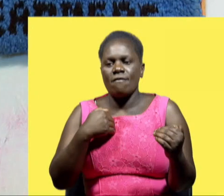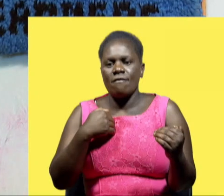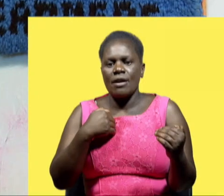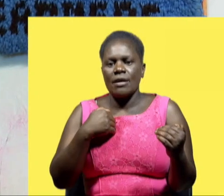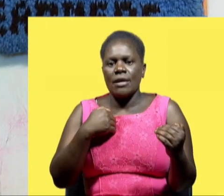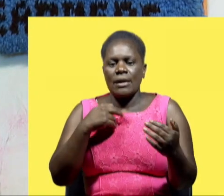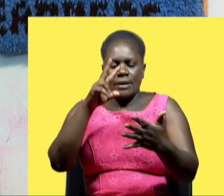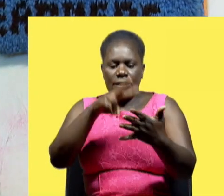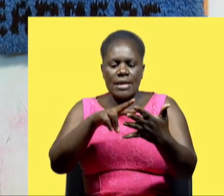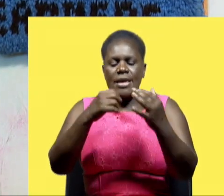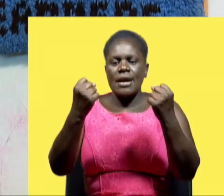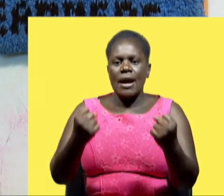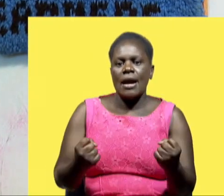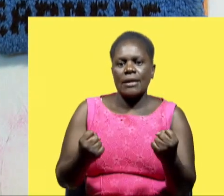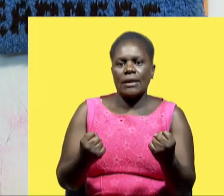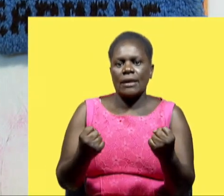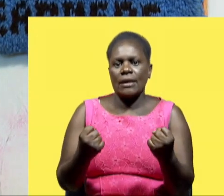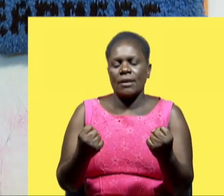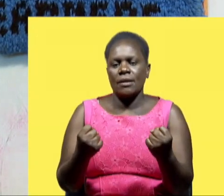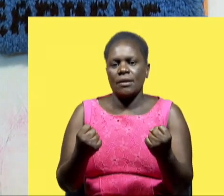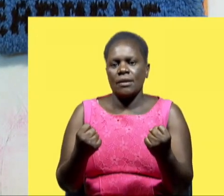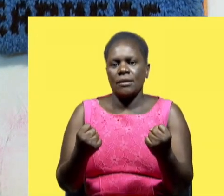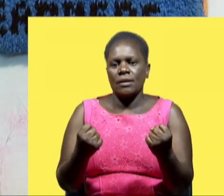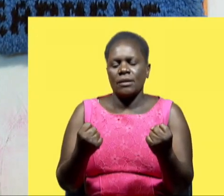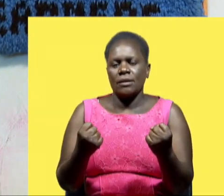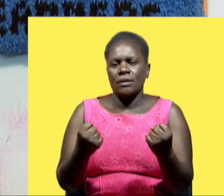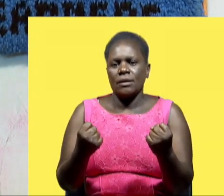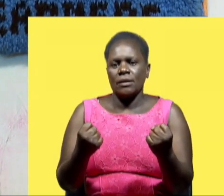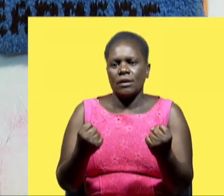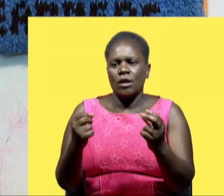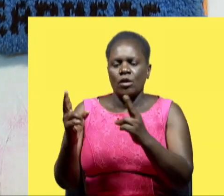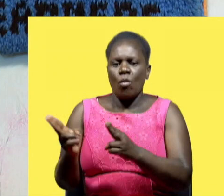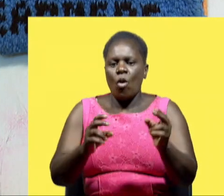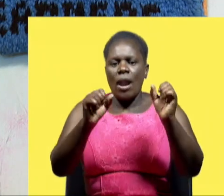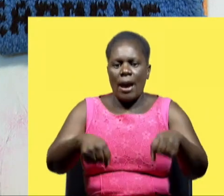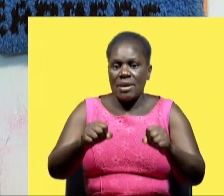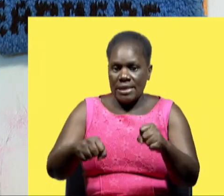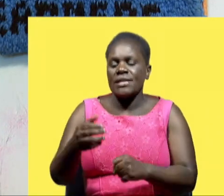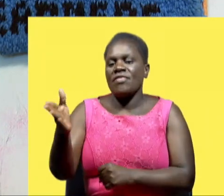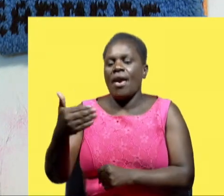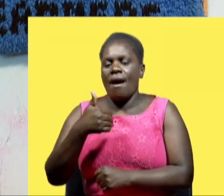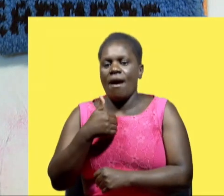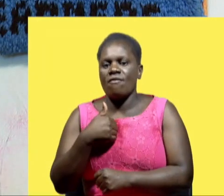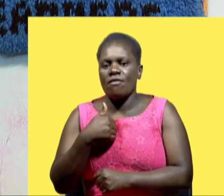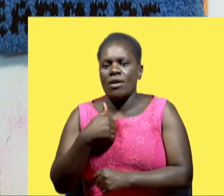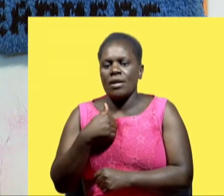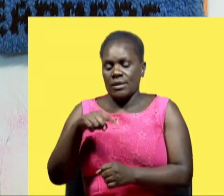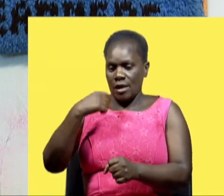actually we have children dyslexia children with mainstream uh uh regular ability that's what i call them